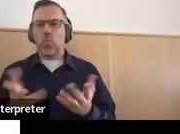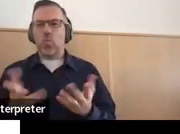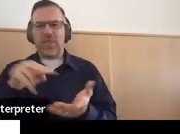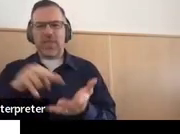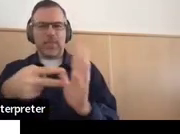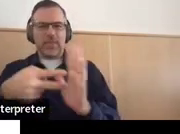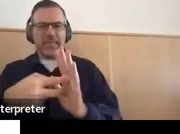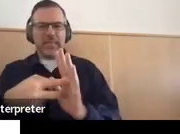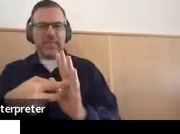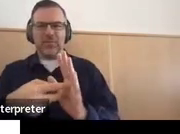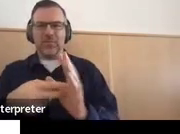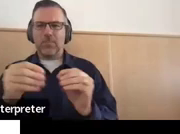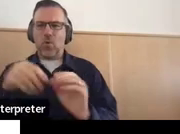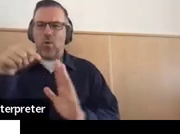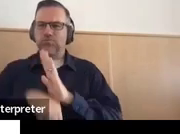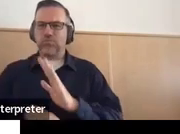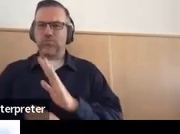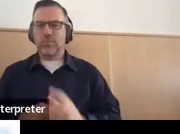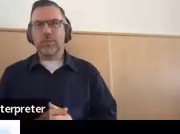was.